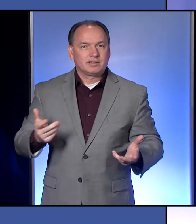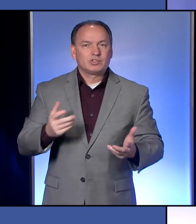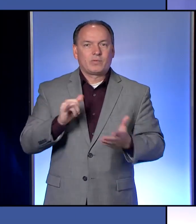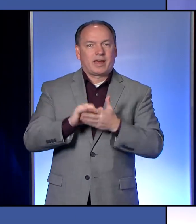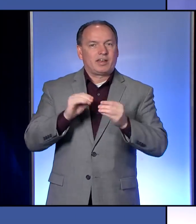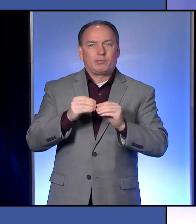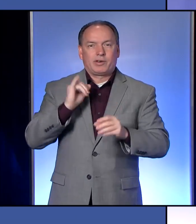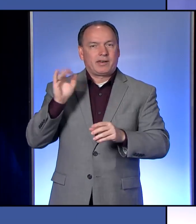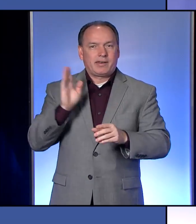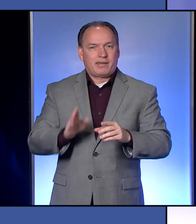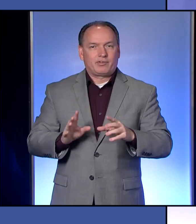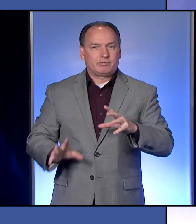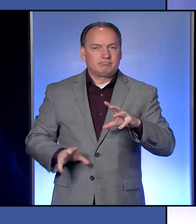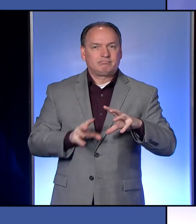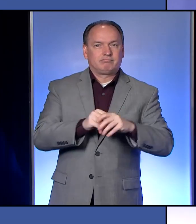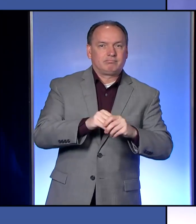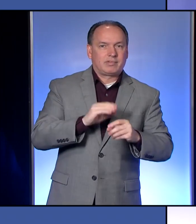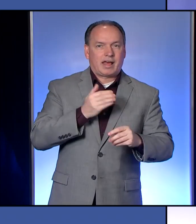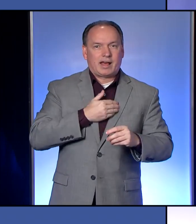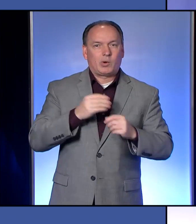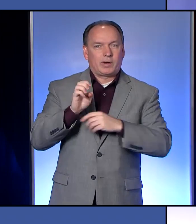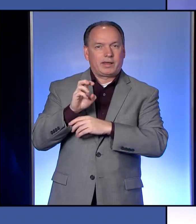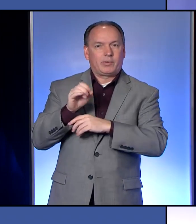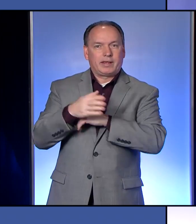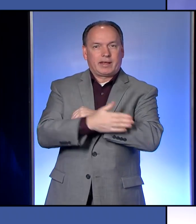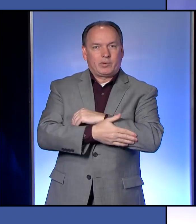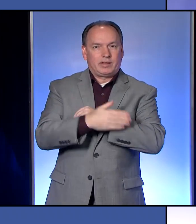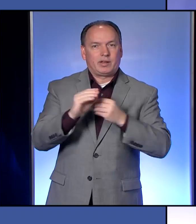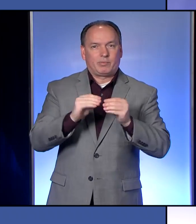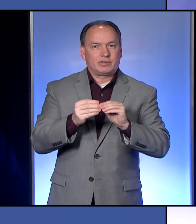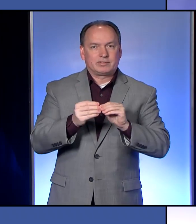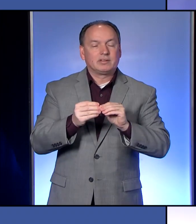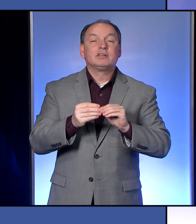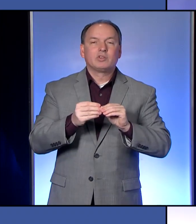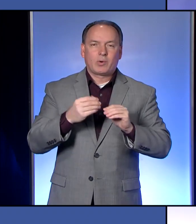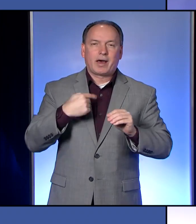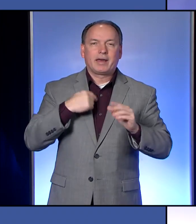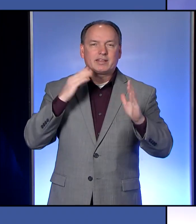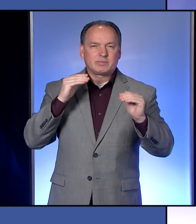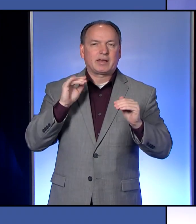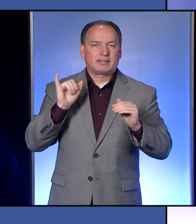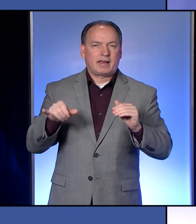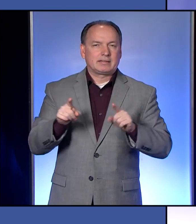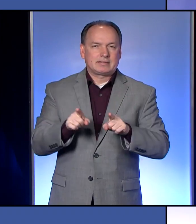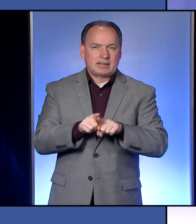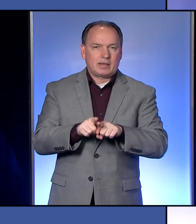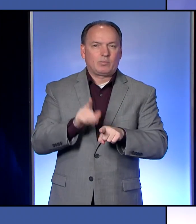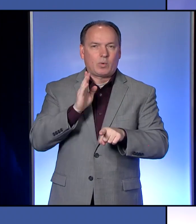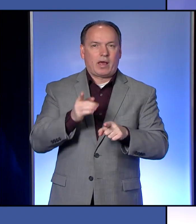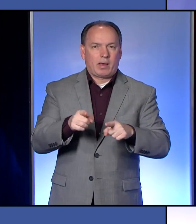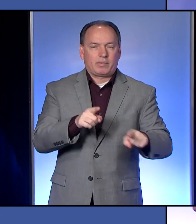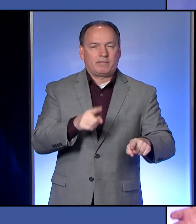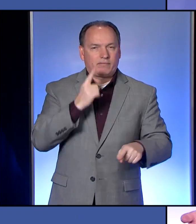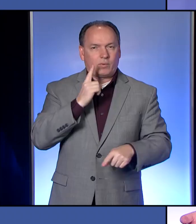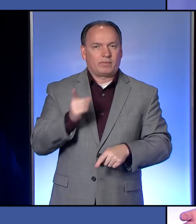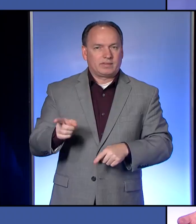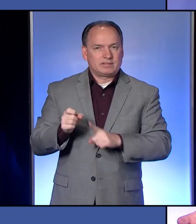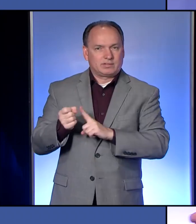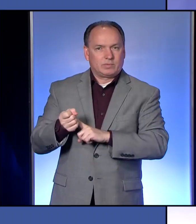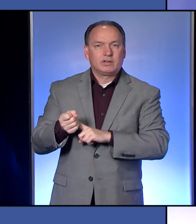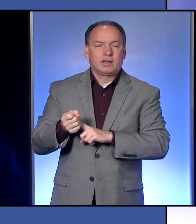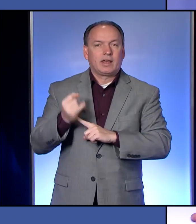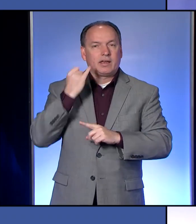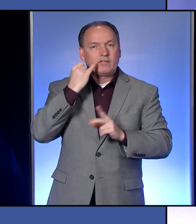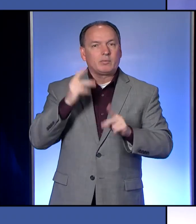number never factored into our Erie County numbers. And I would expect that the same would happen. So if a person